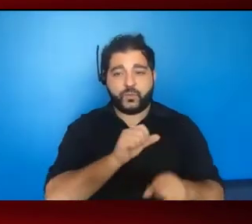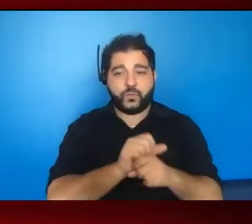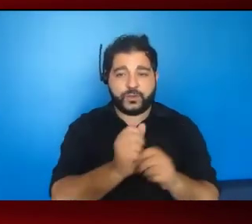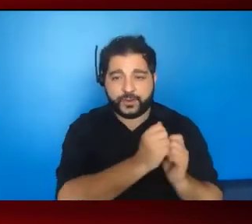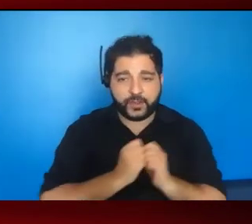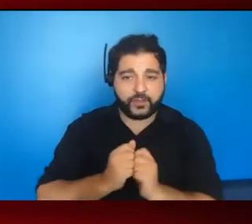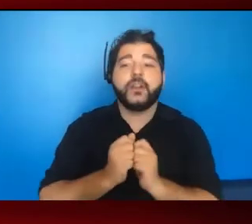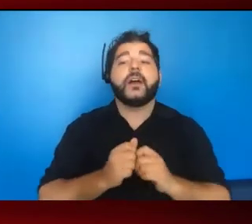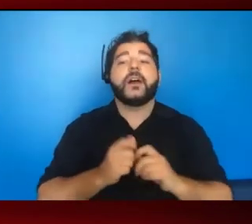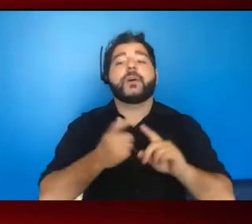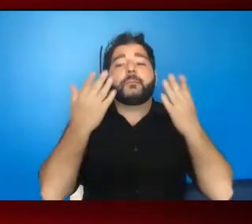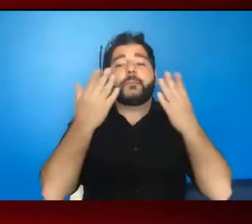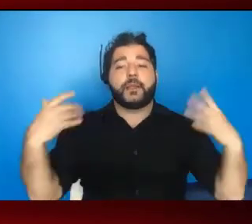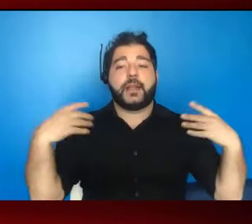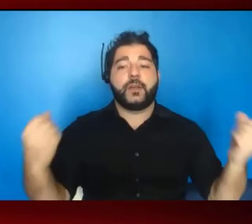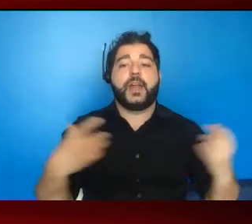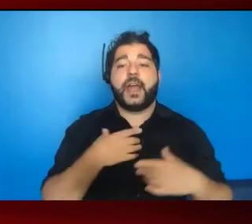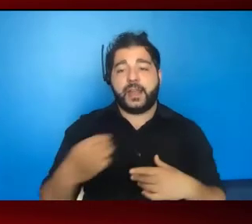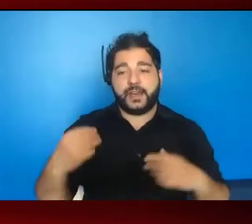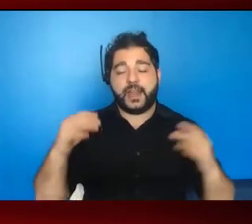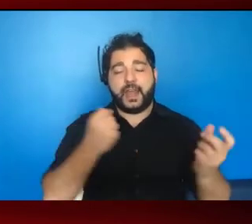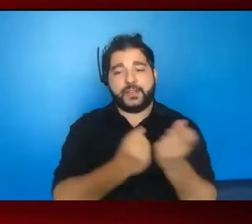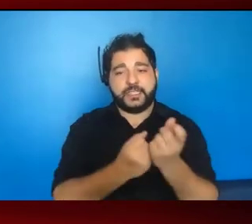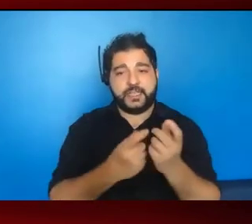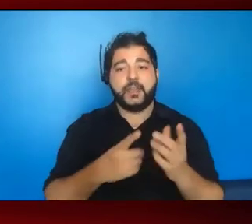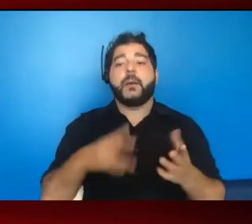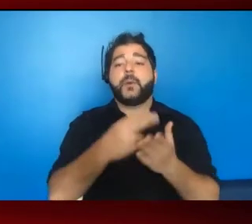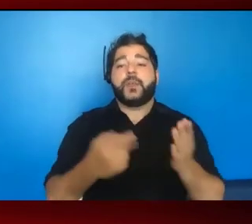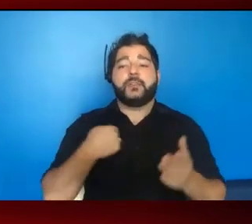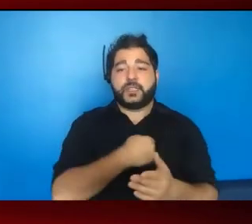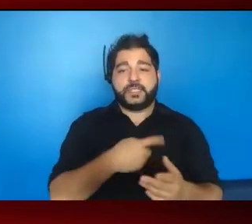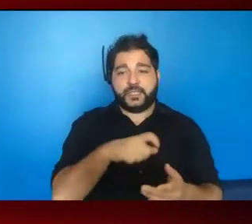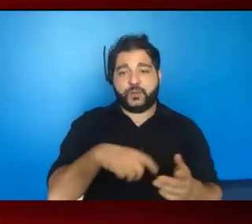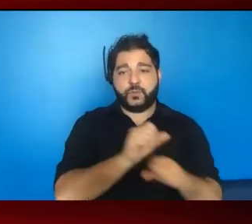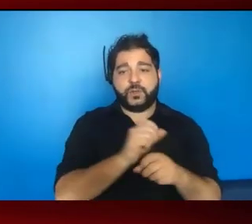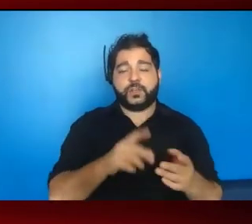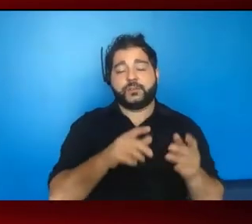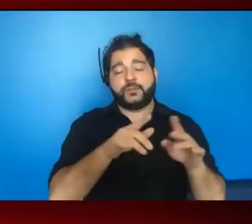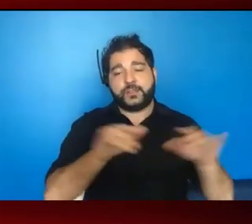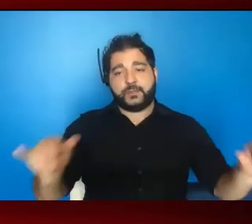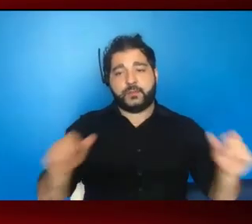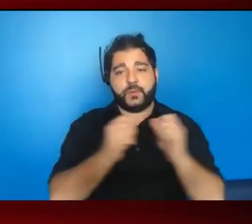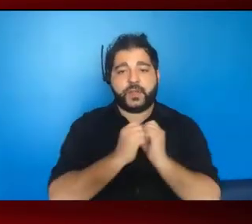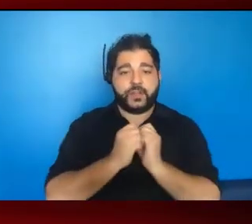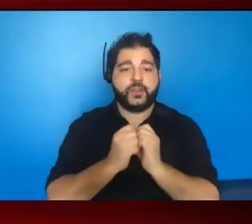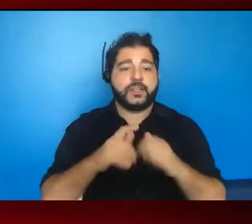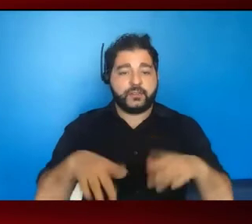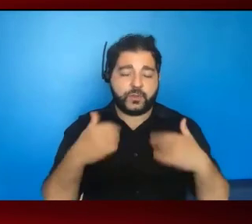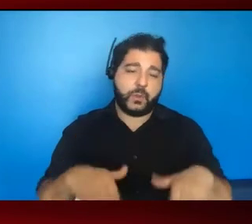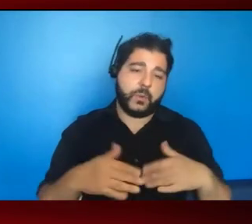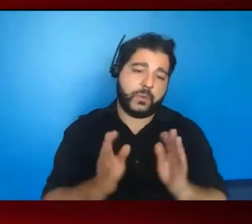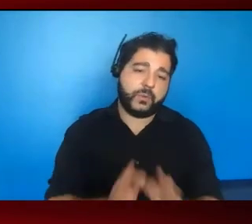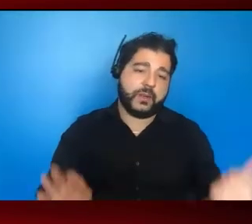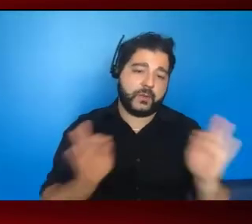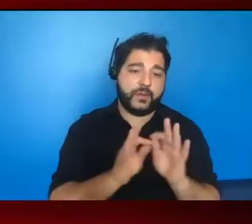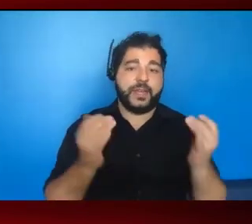but also from the perspective of advocacy, our synergy to work together to make sure that such work continues is critical. Now, an